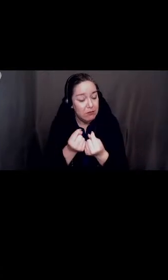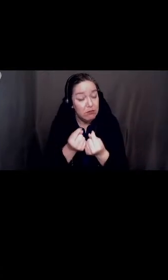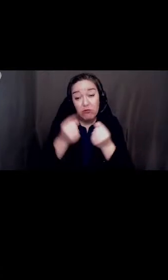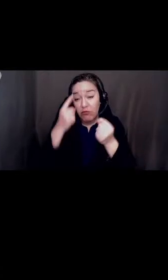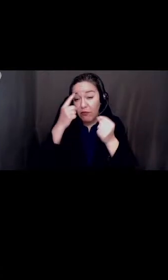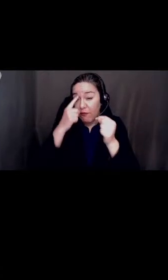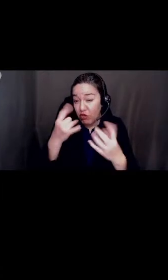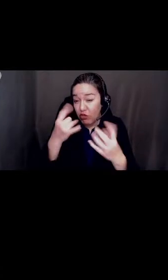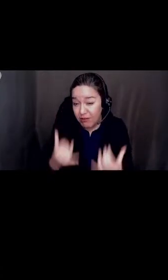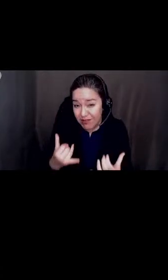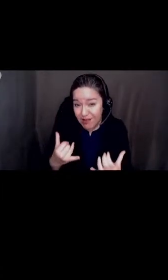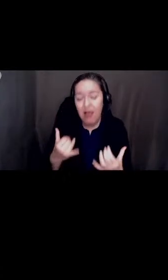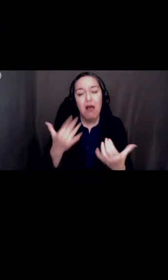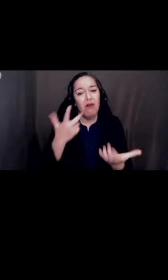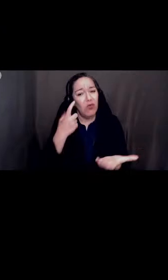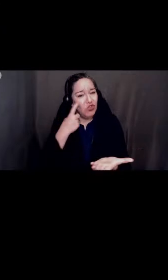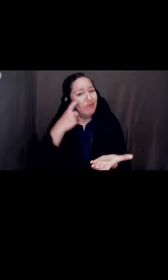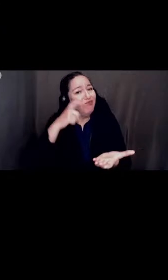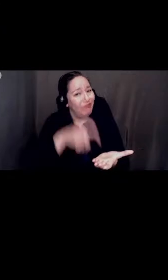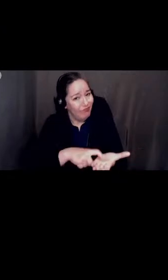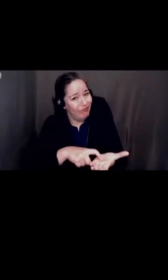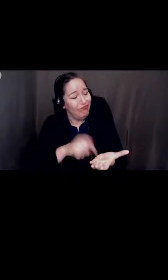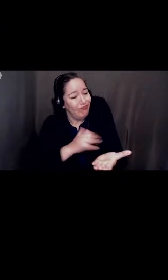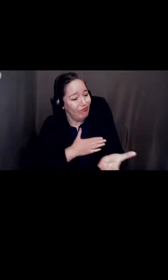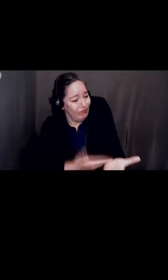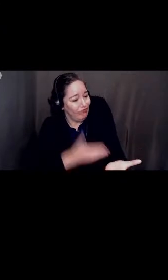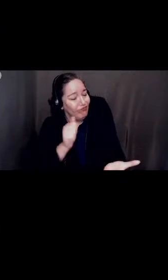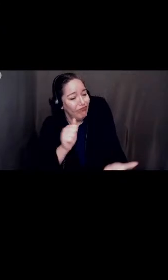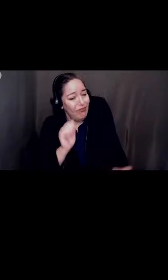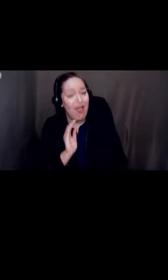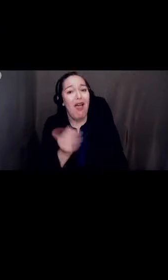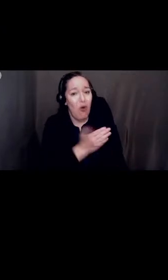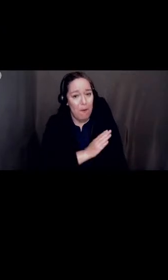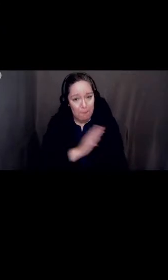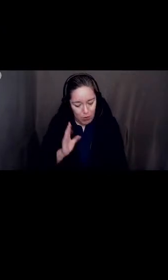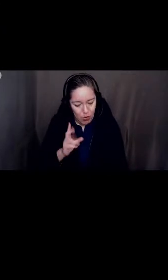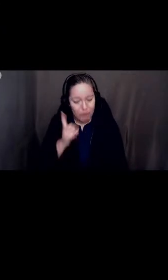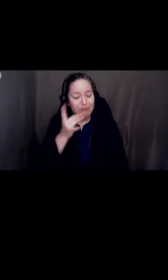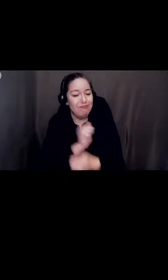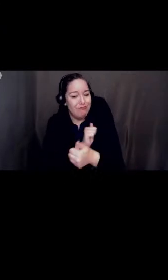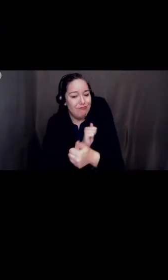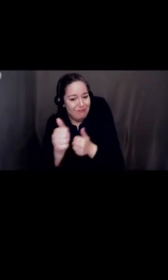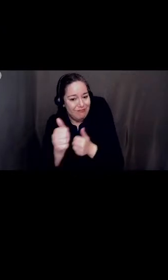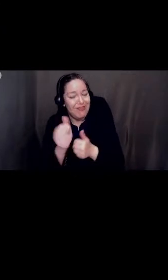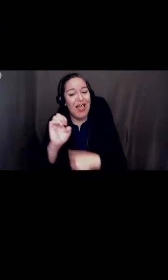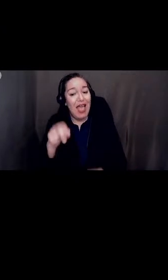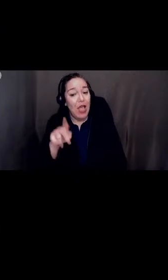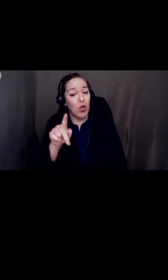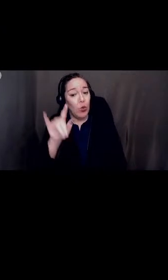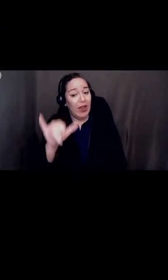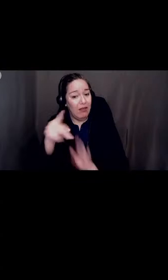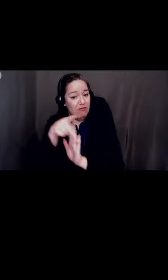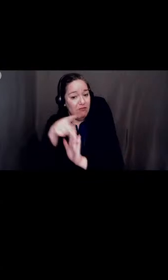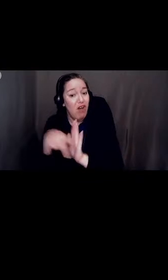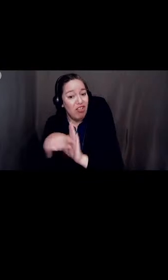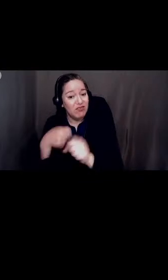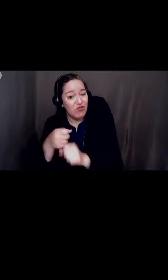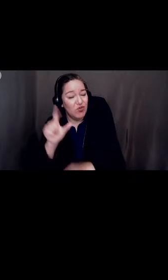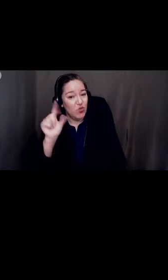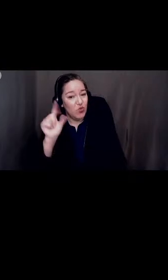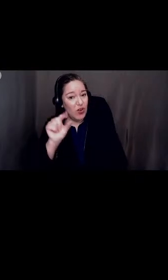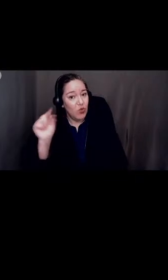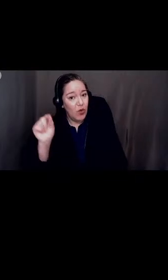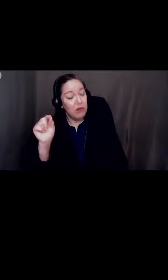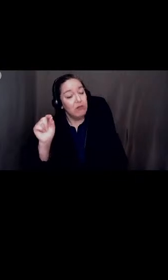our board indeed passed an equity policy in early 2020, and that is a strong step forward